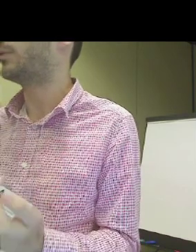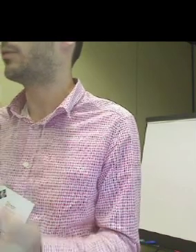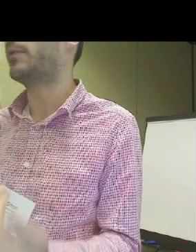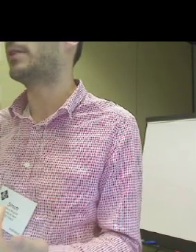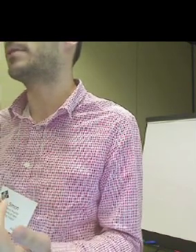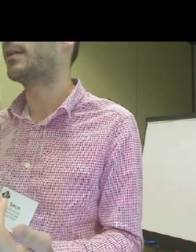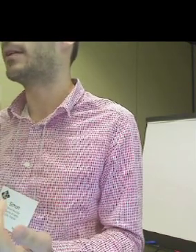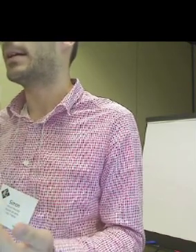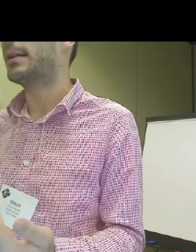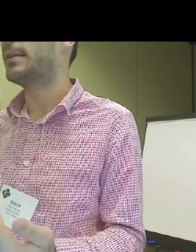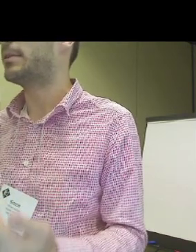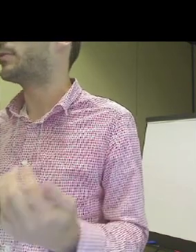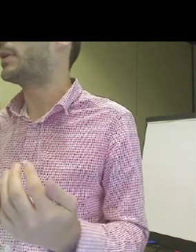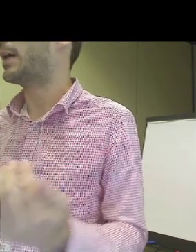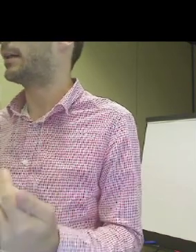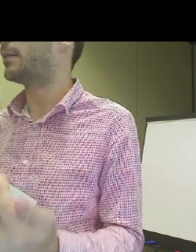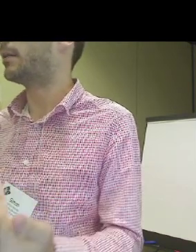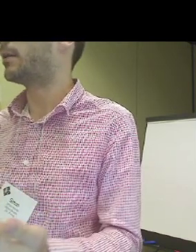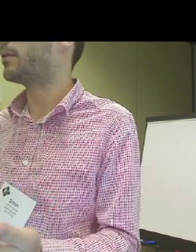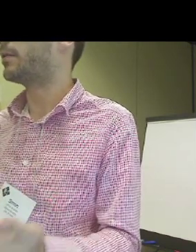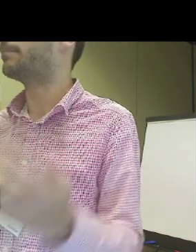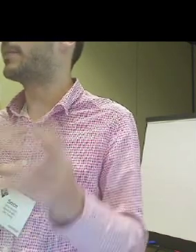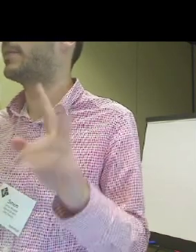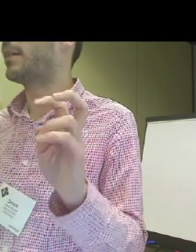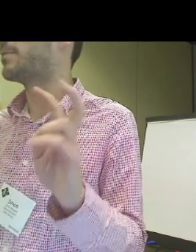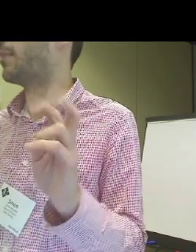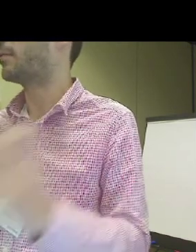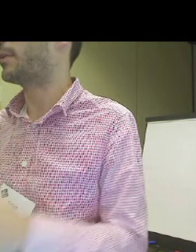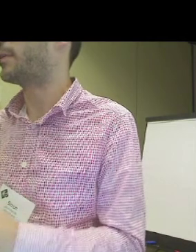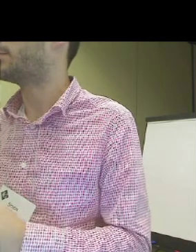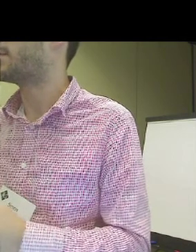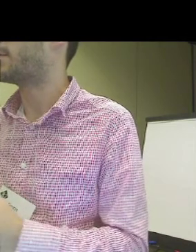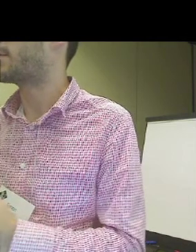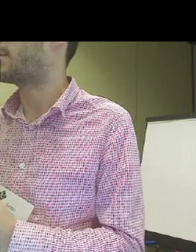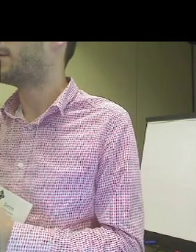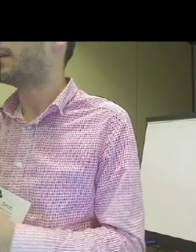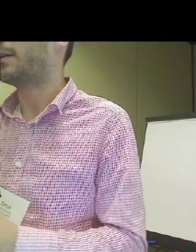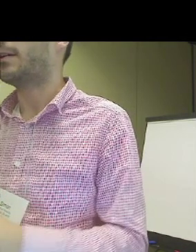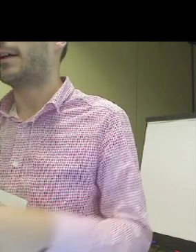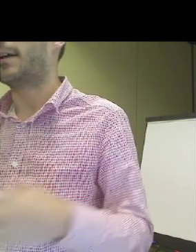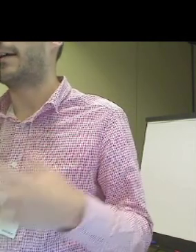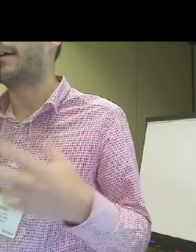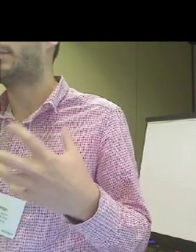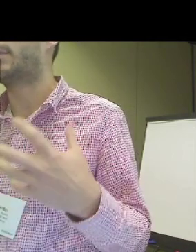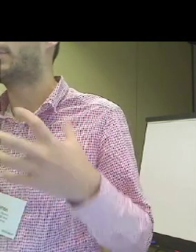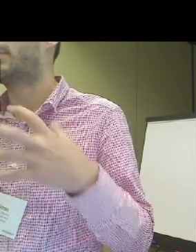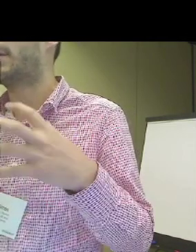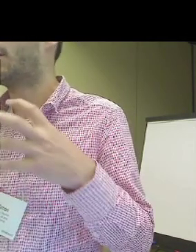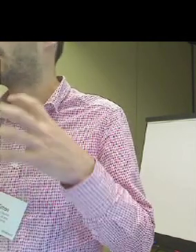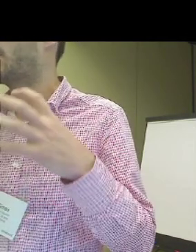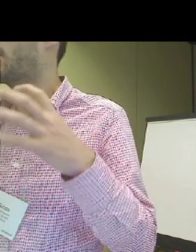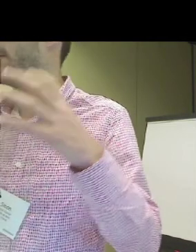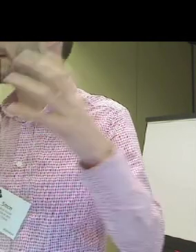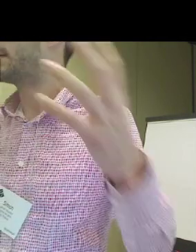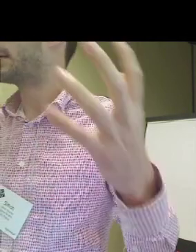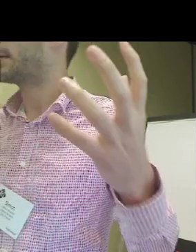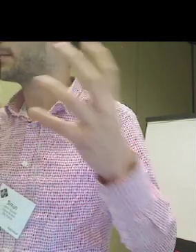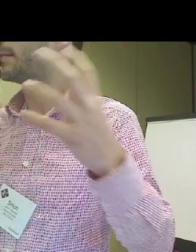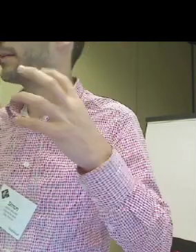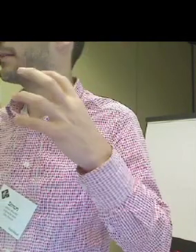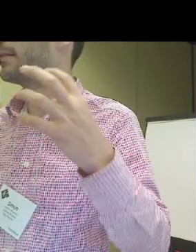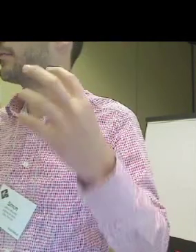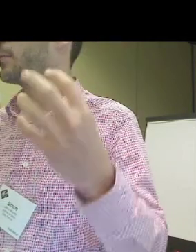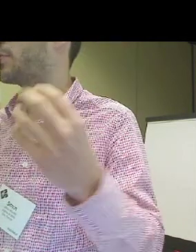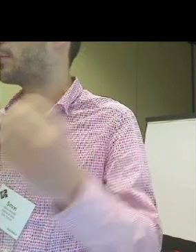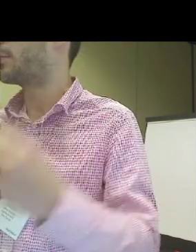were facing didn't really add all the tales background, I would say. So they were not really always connecting